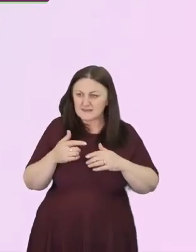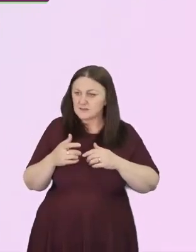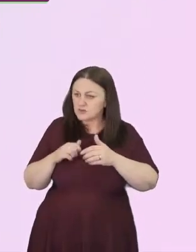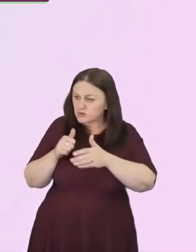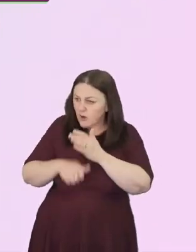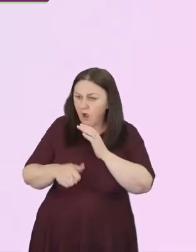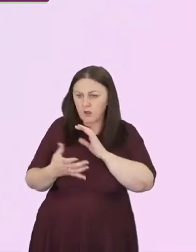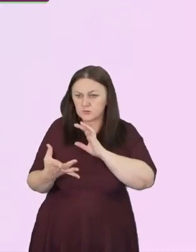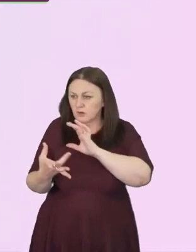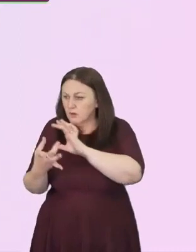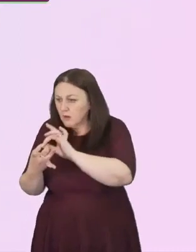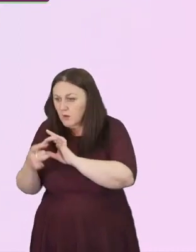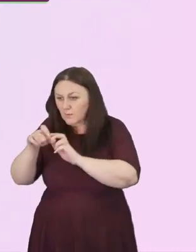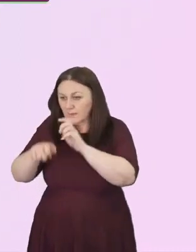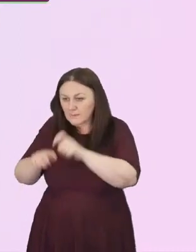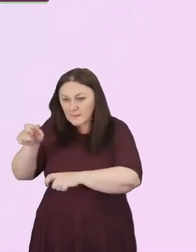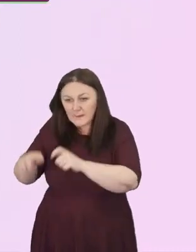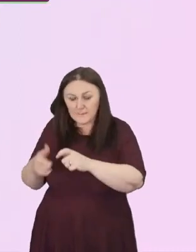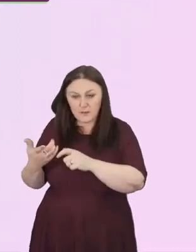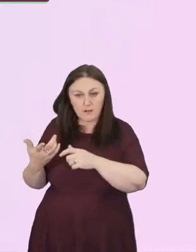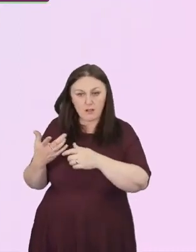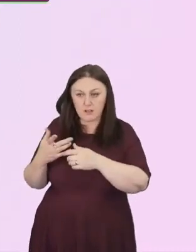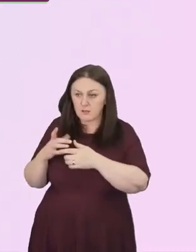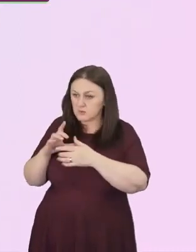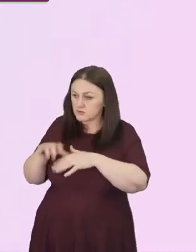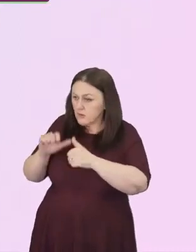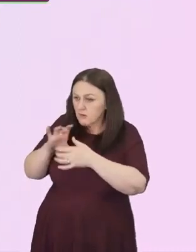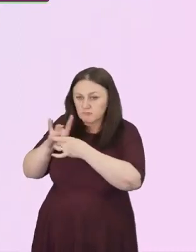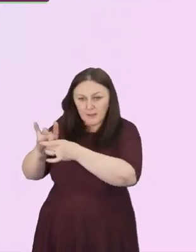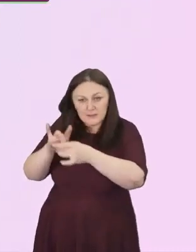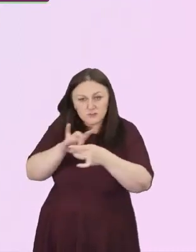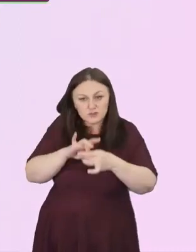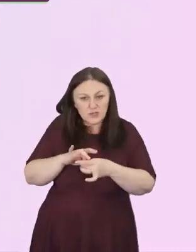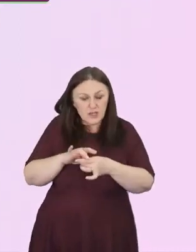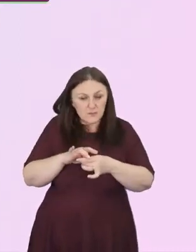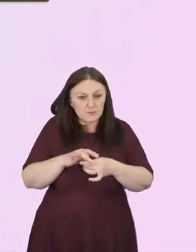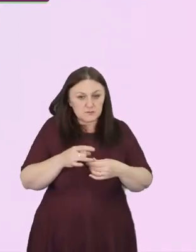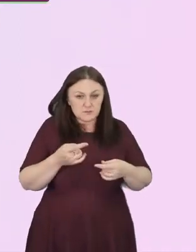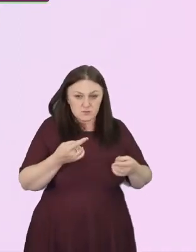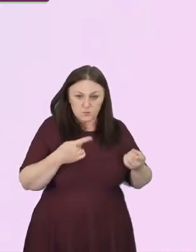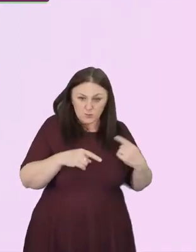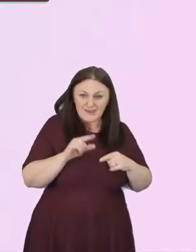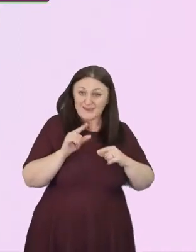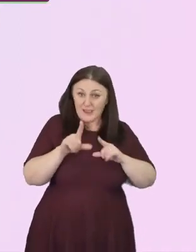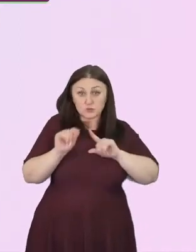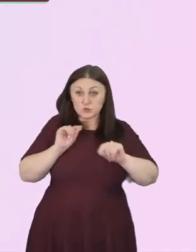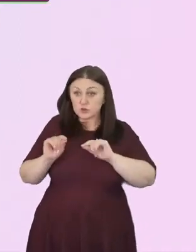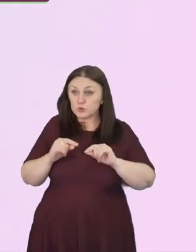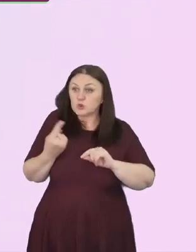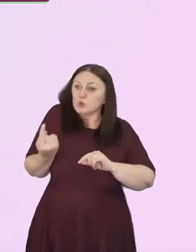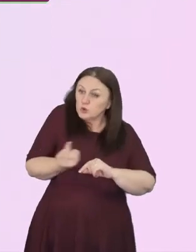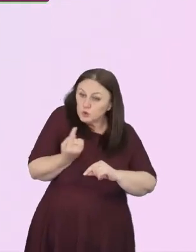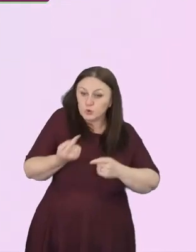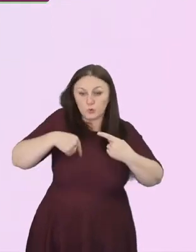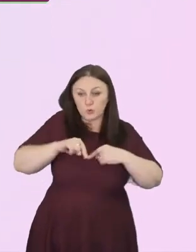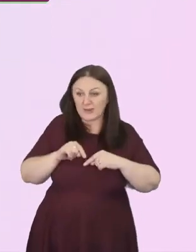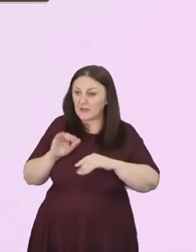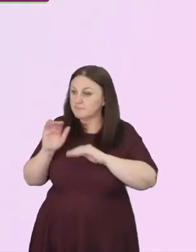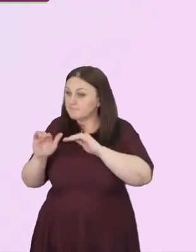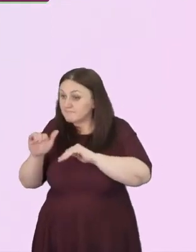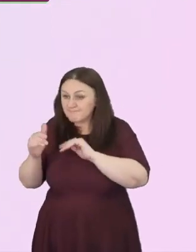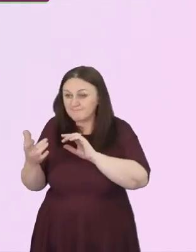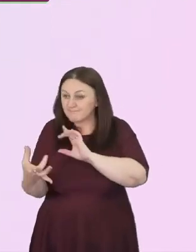who it is that we relate to, who it is that we try to get to know. We need to be intentional about this.